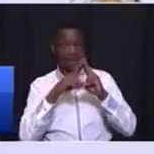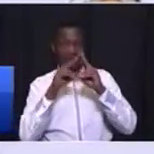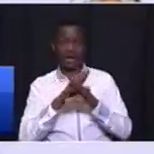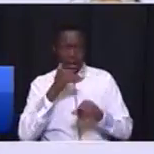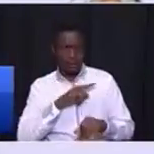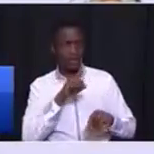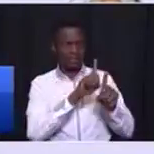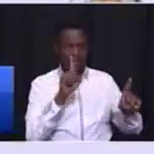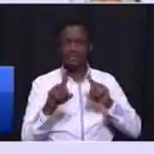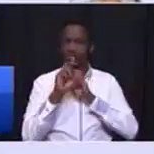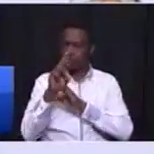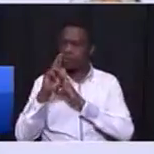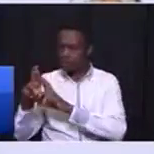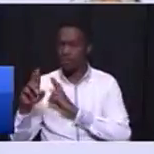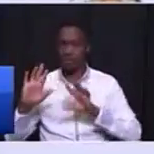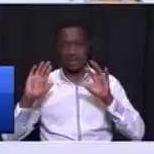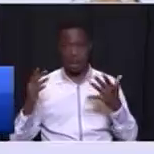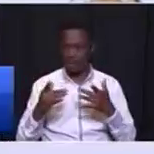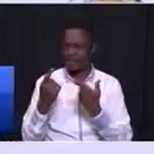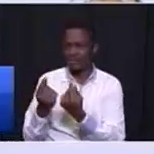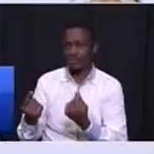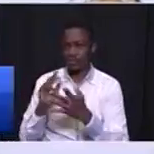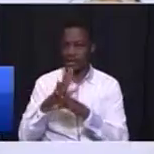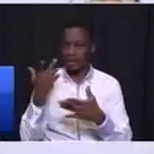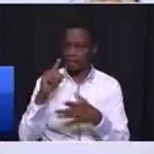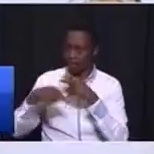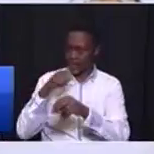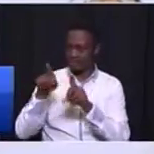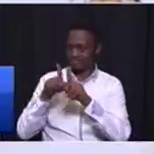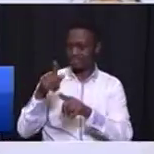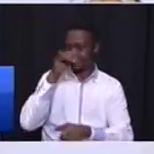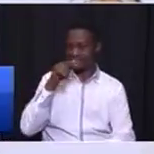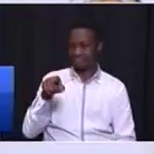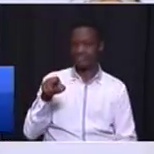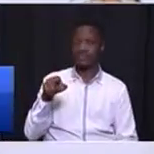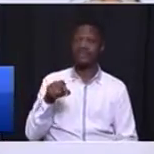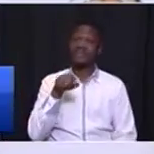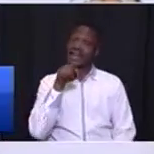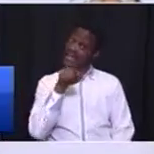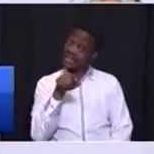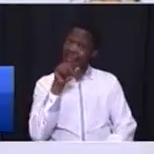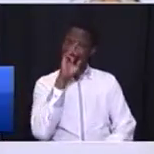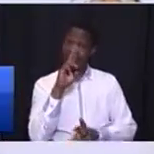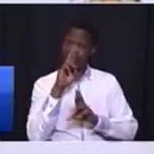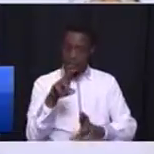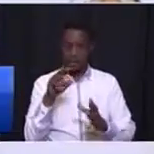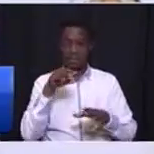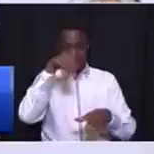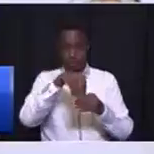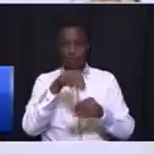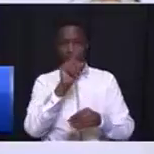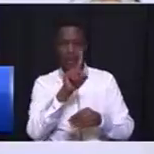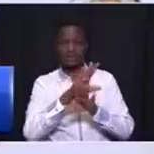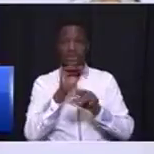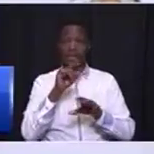police station. How are they doing in that? The report must also say, Are we working, the